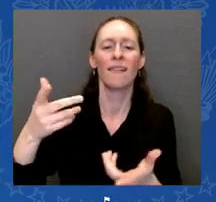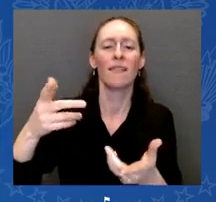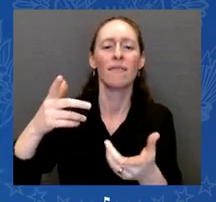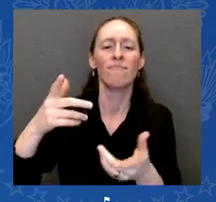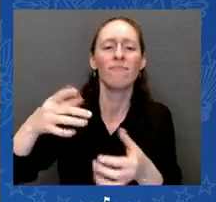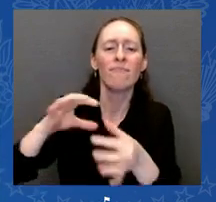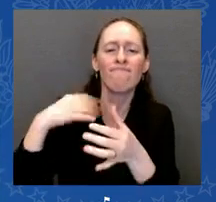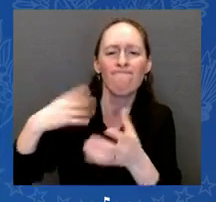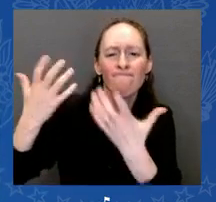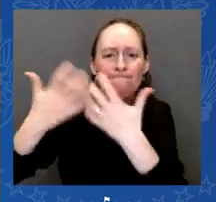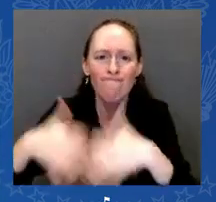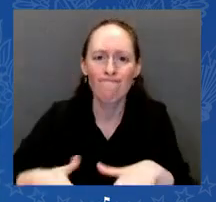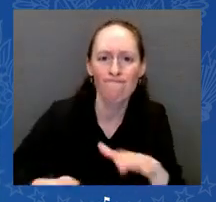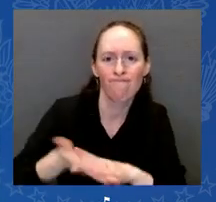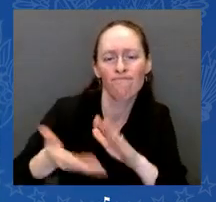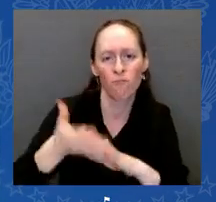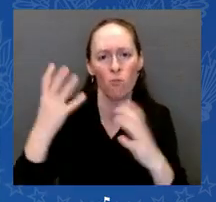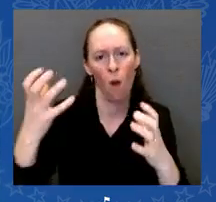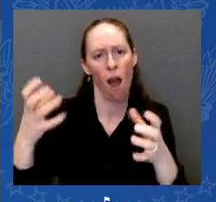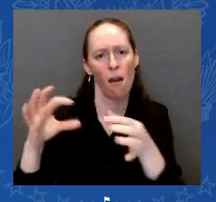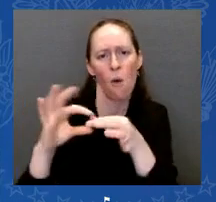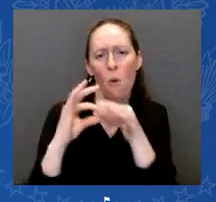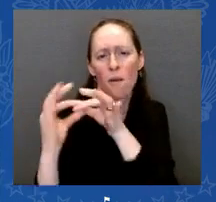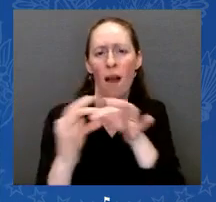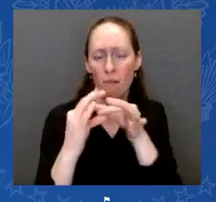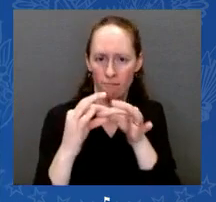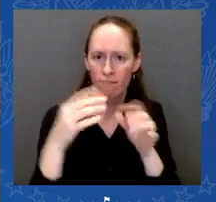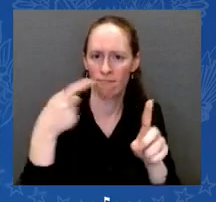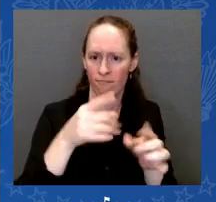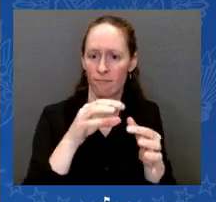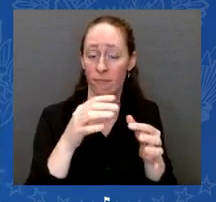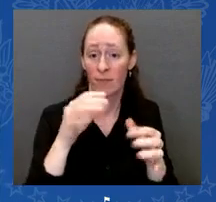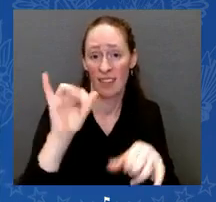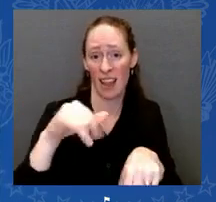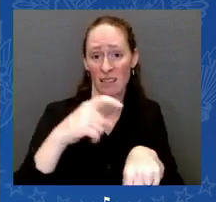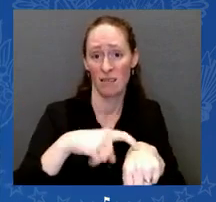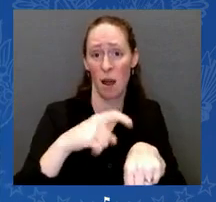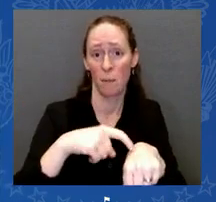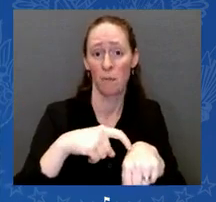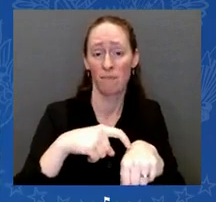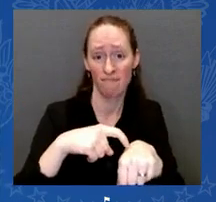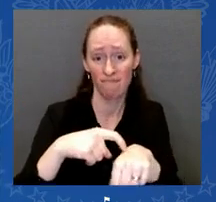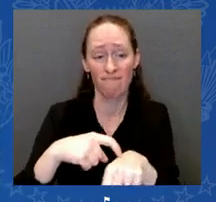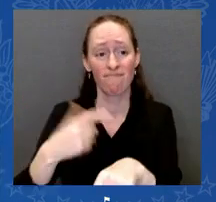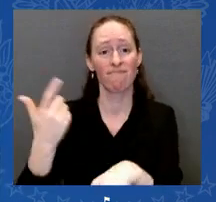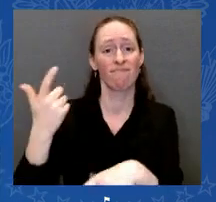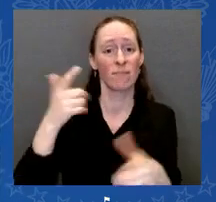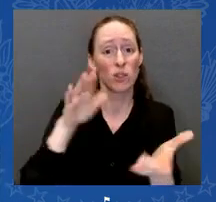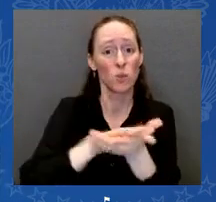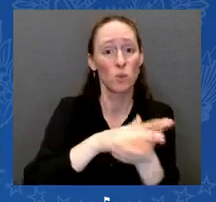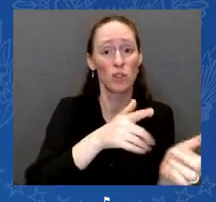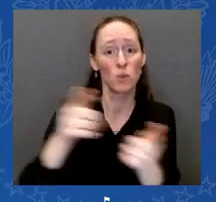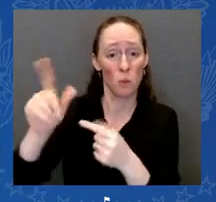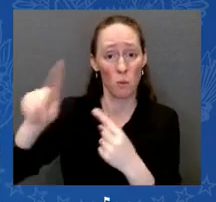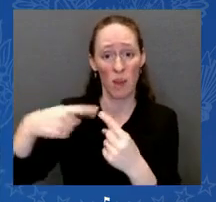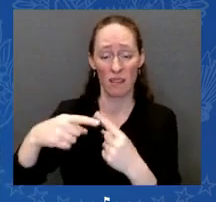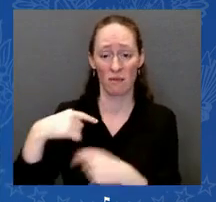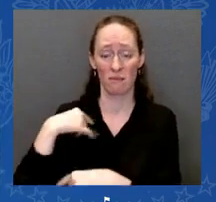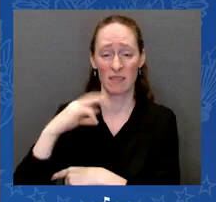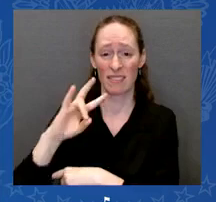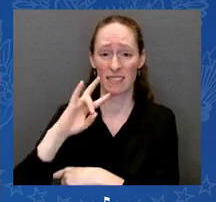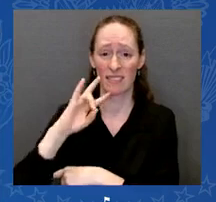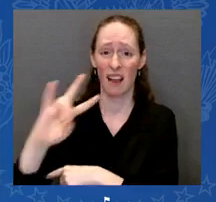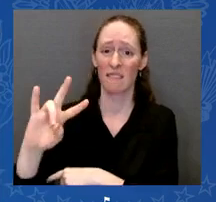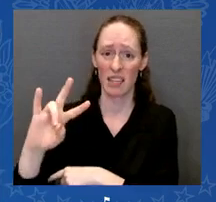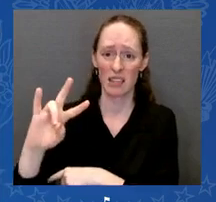years old. I heard and saw things no child, no person should ever have to see. It was impossible to imagine that